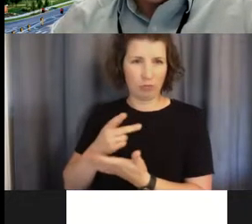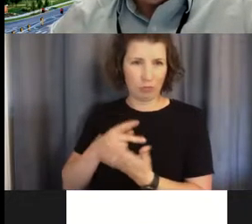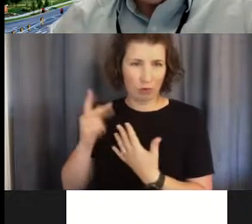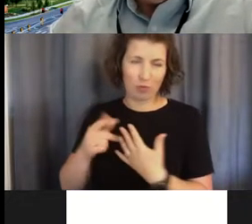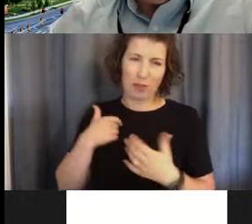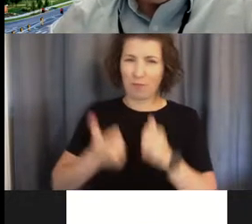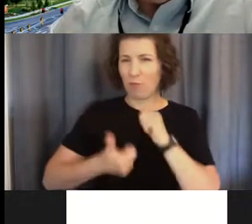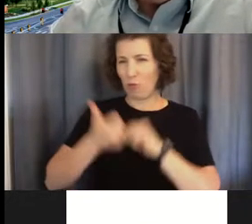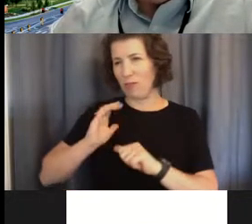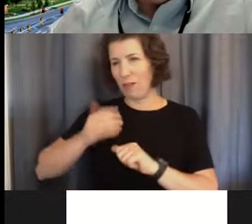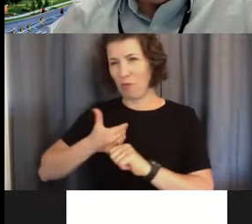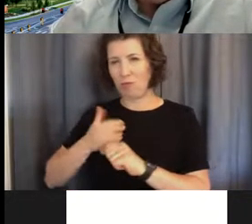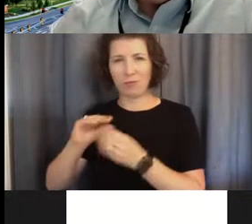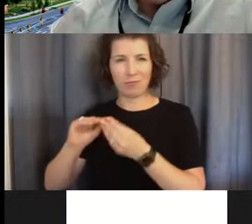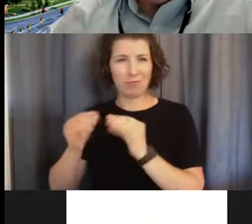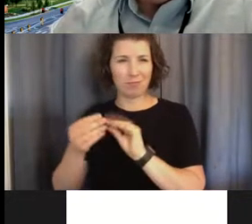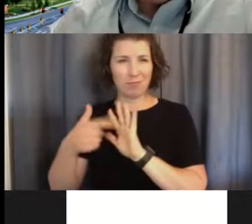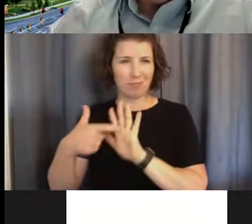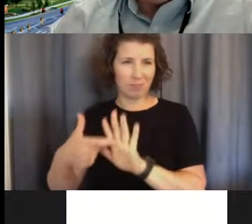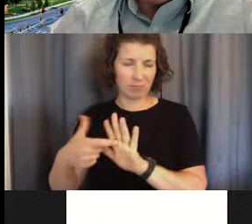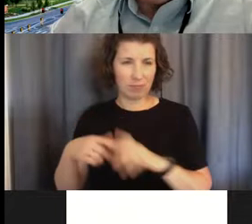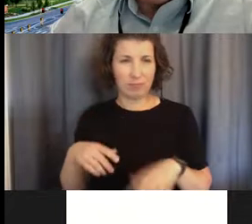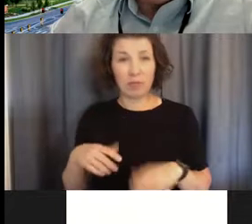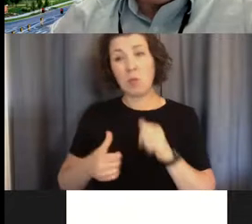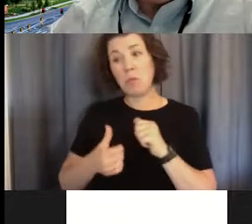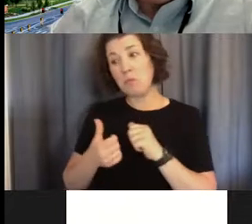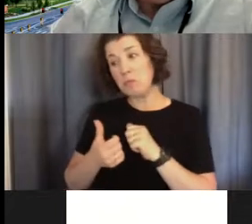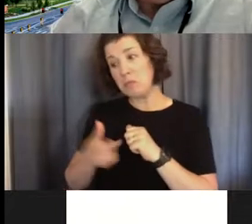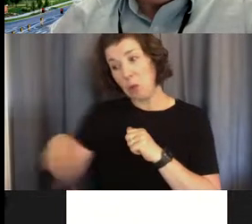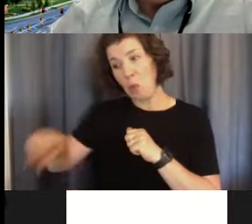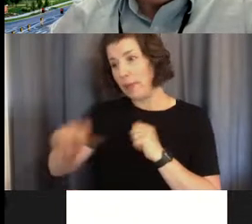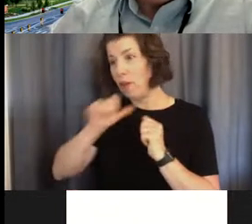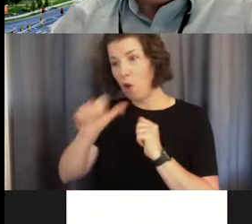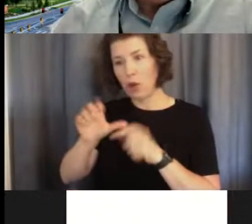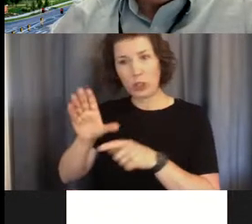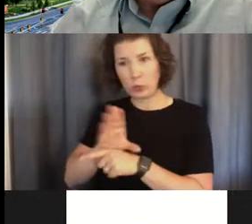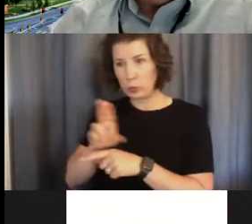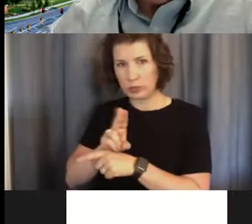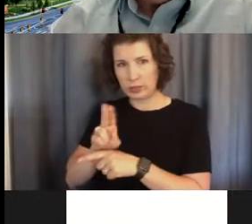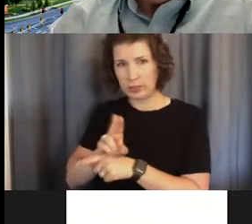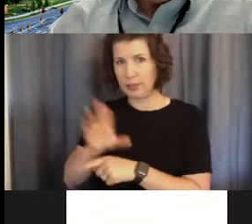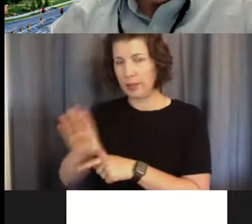here. And the ones who aren't using their bioengineering degree or, you one is a, uh,